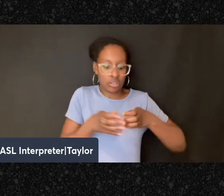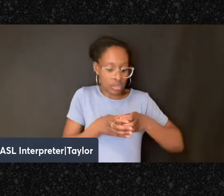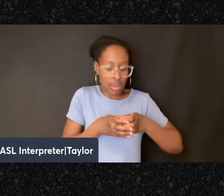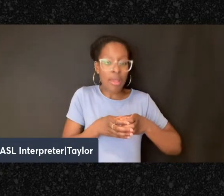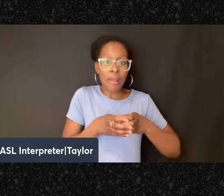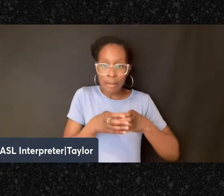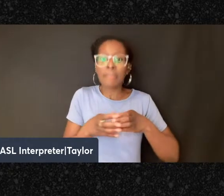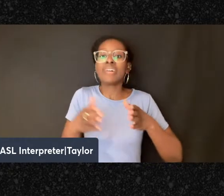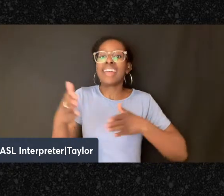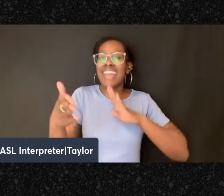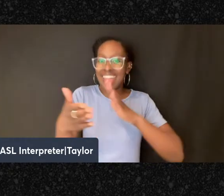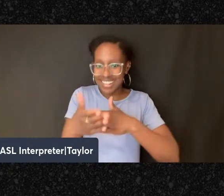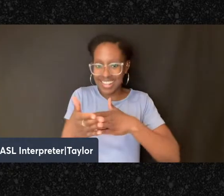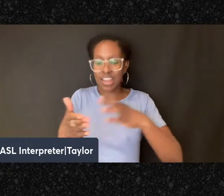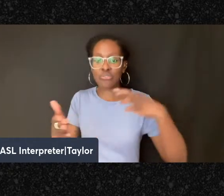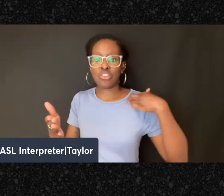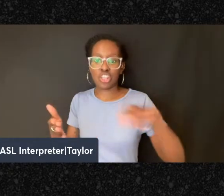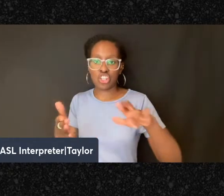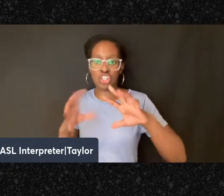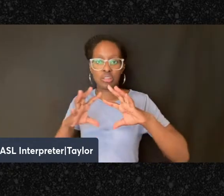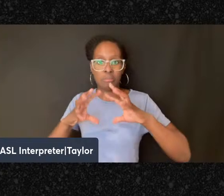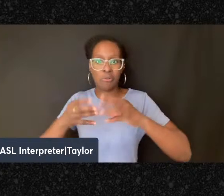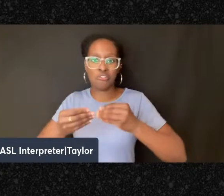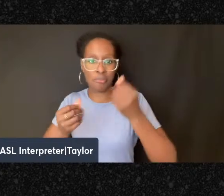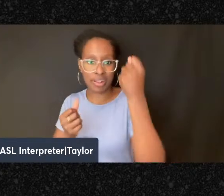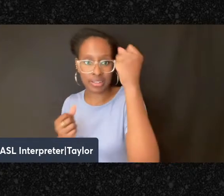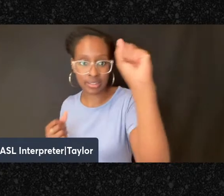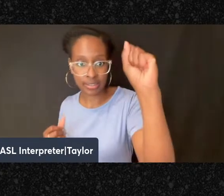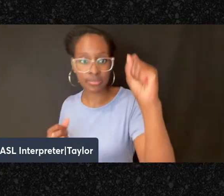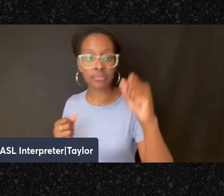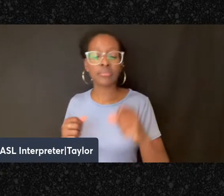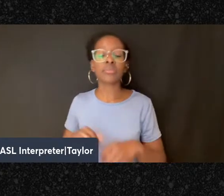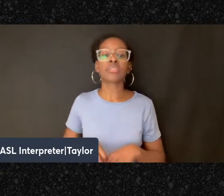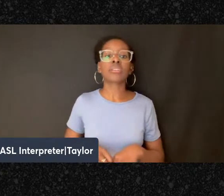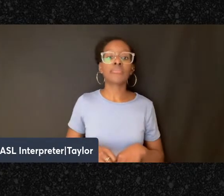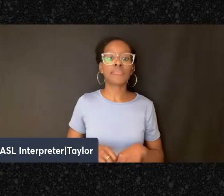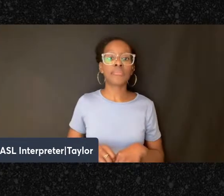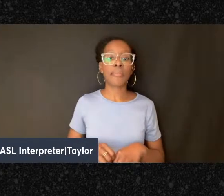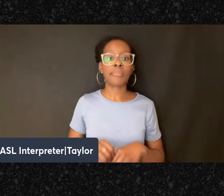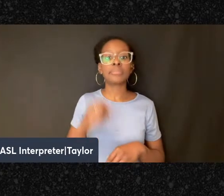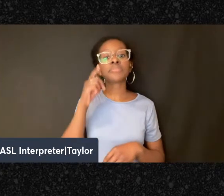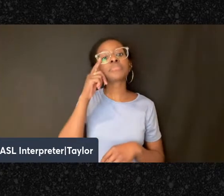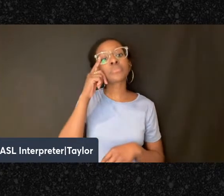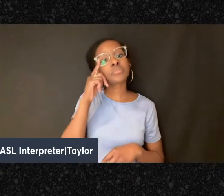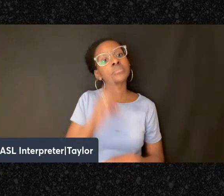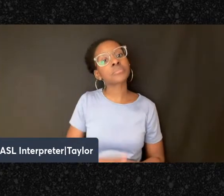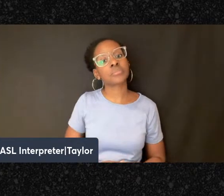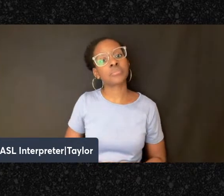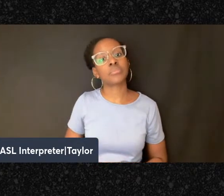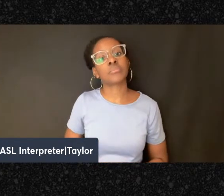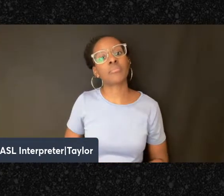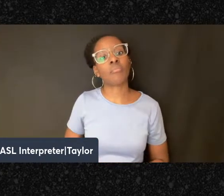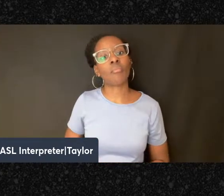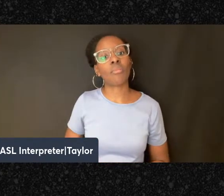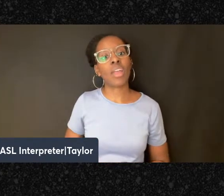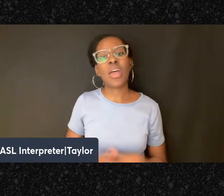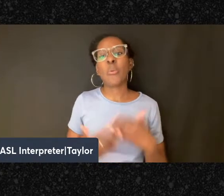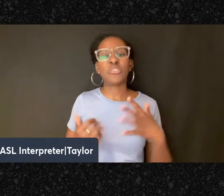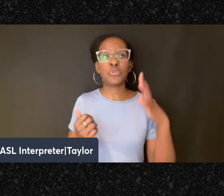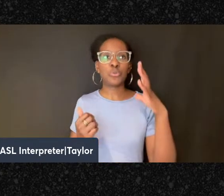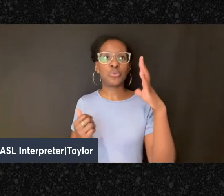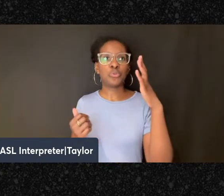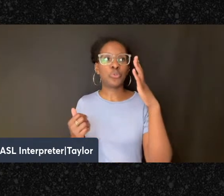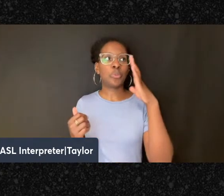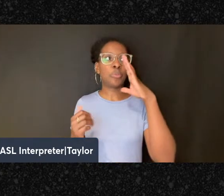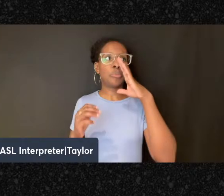movement. The presence of religious anarchists, I don't want to just, you know, pretend to know percentages, but we're